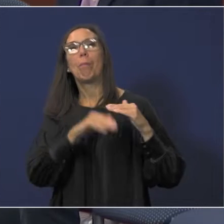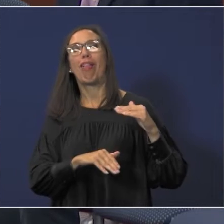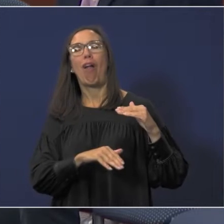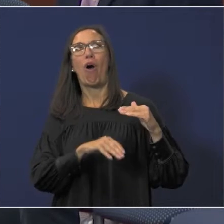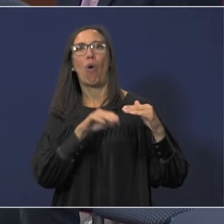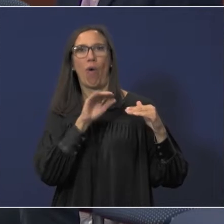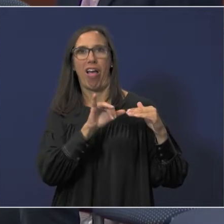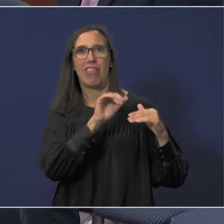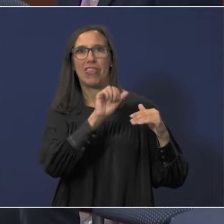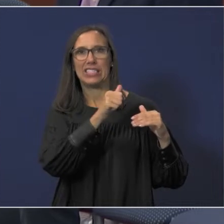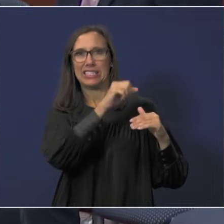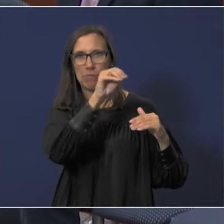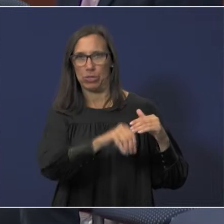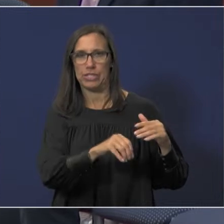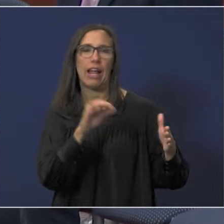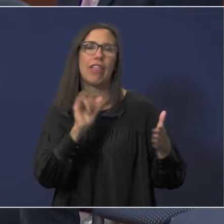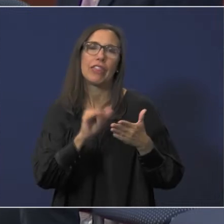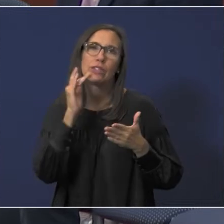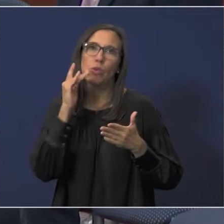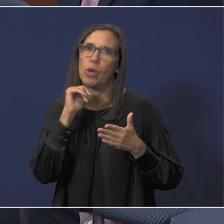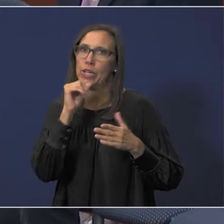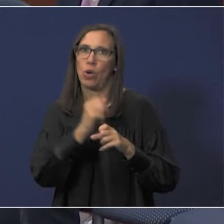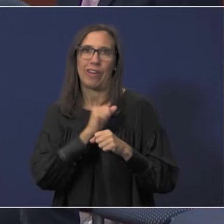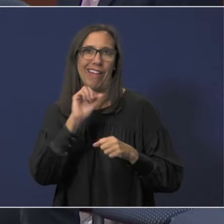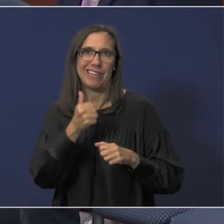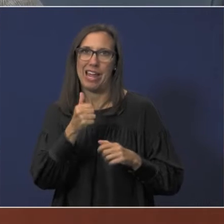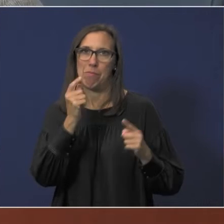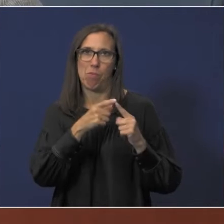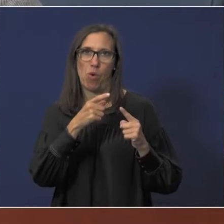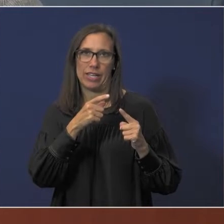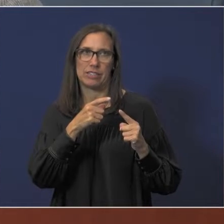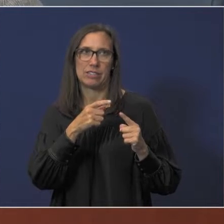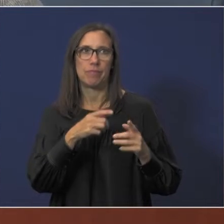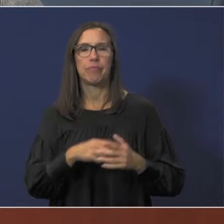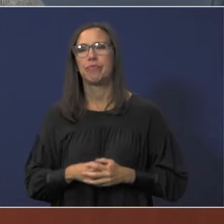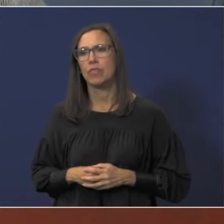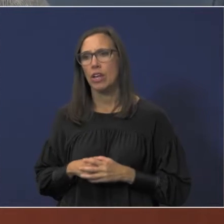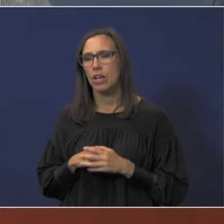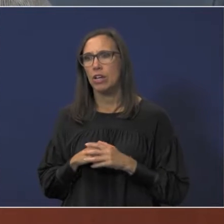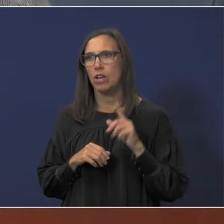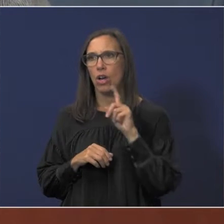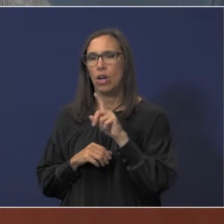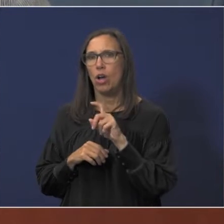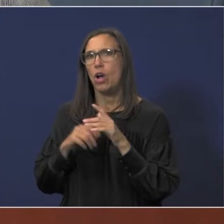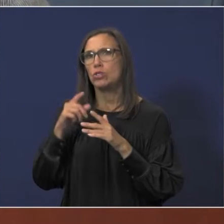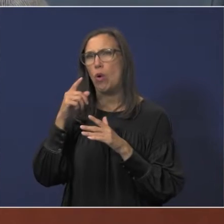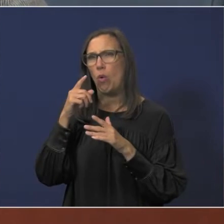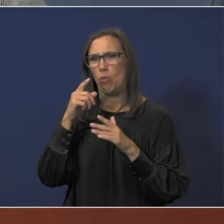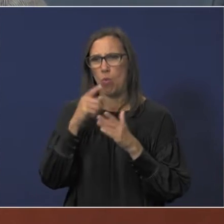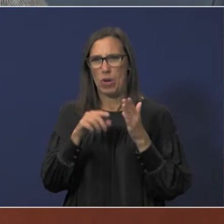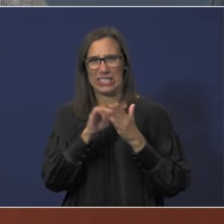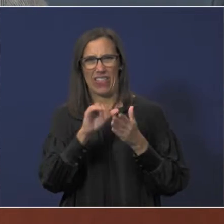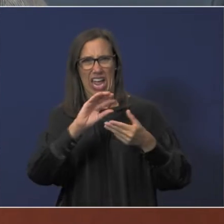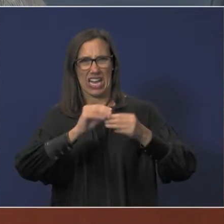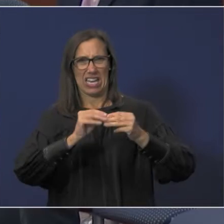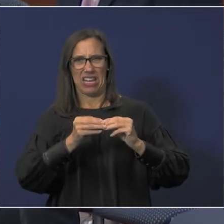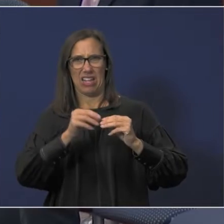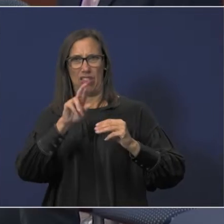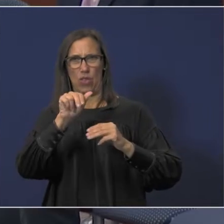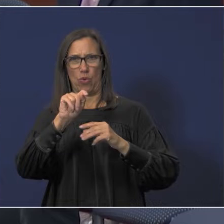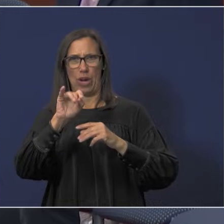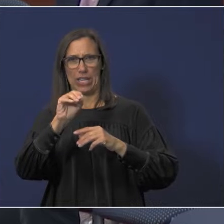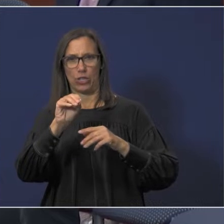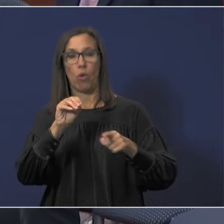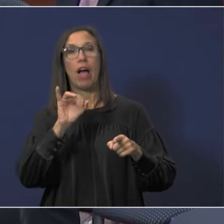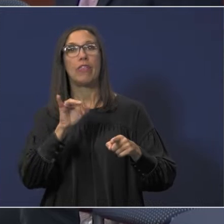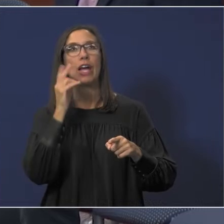we don't automatically get the full 10 points on this one. So what exactly is this ratio? It is